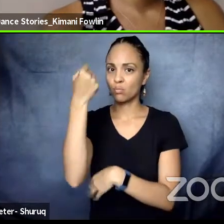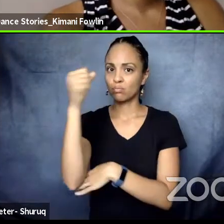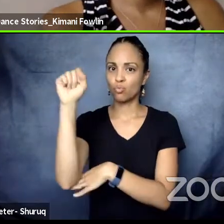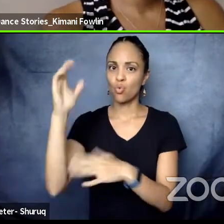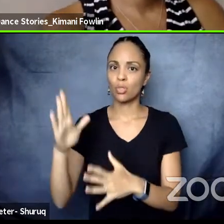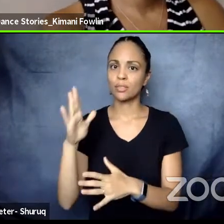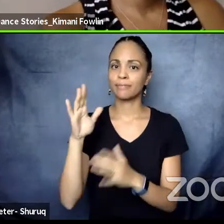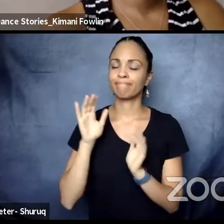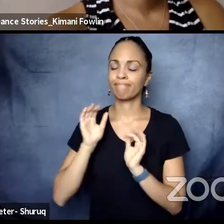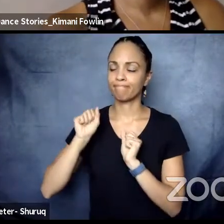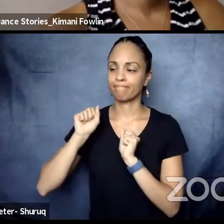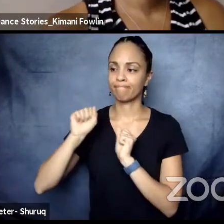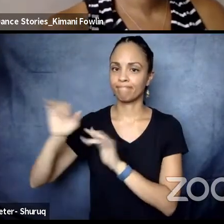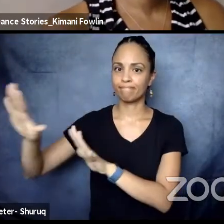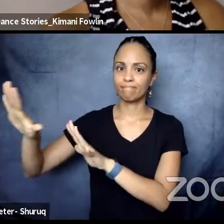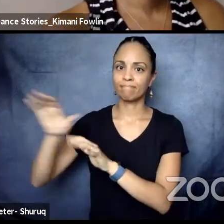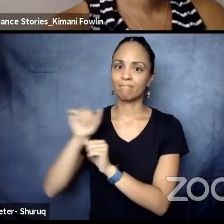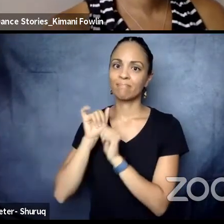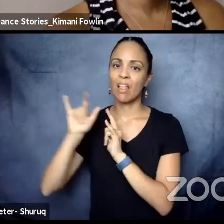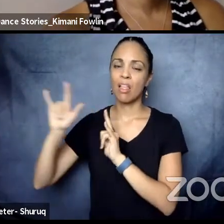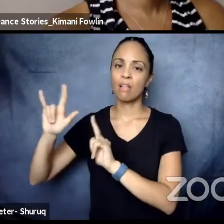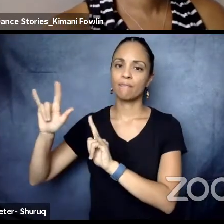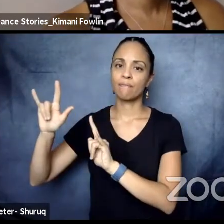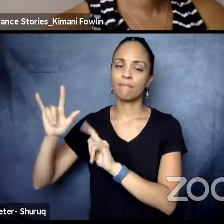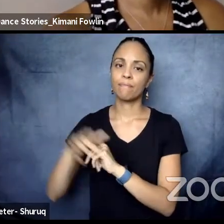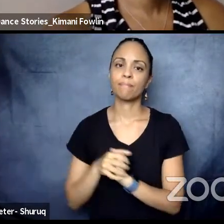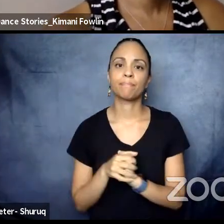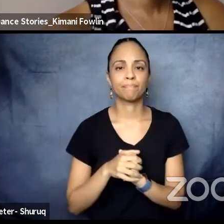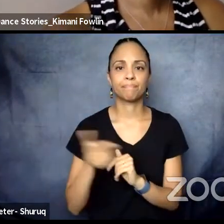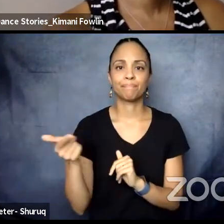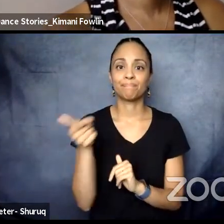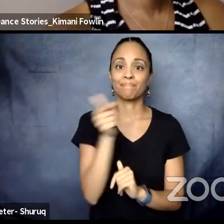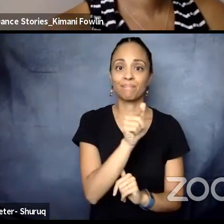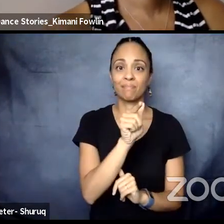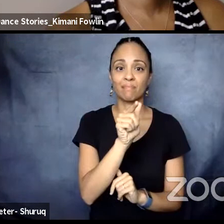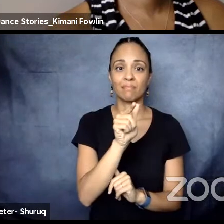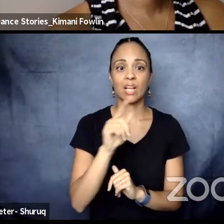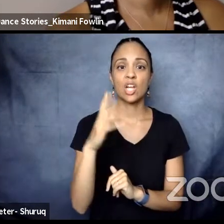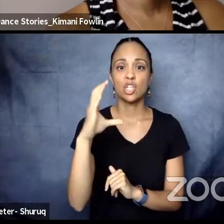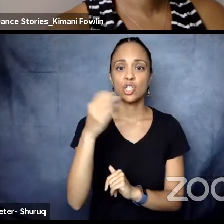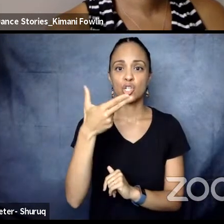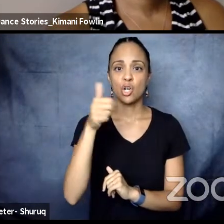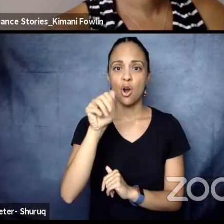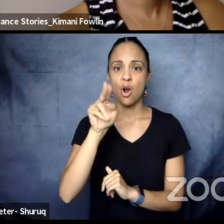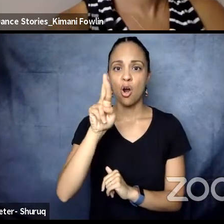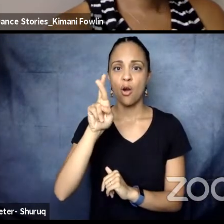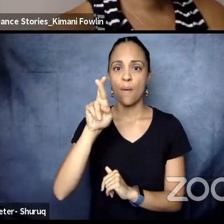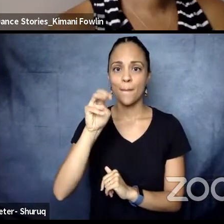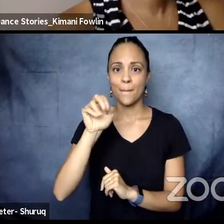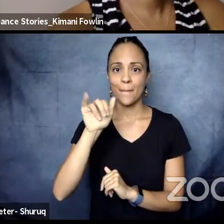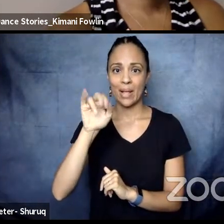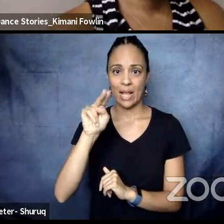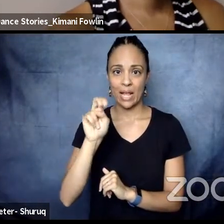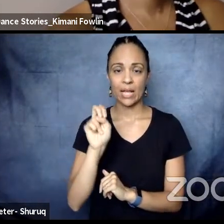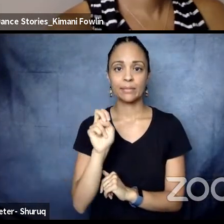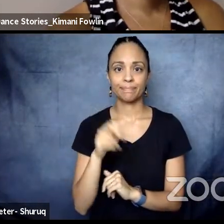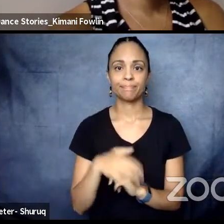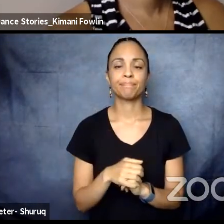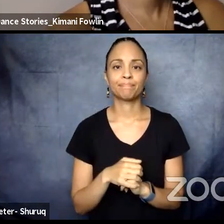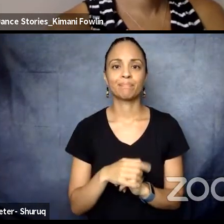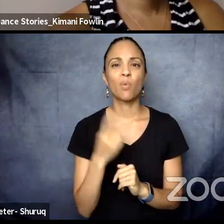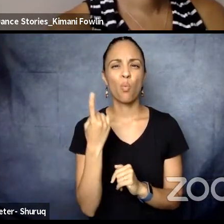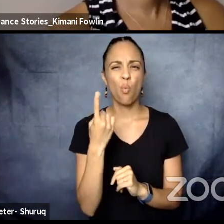And just the last reminder, we are here because of the Black Lives Movement